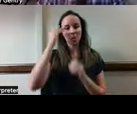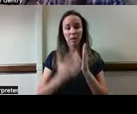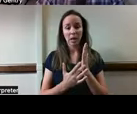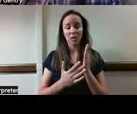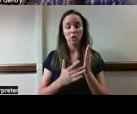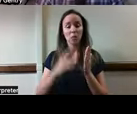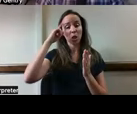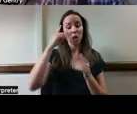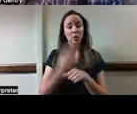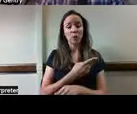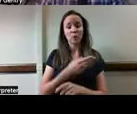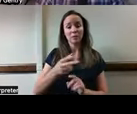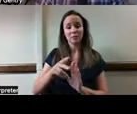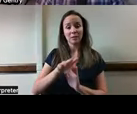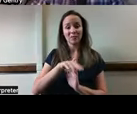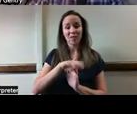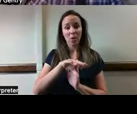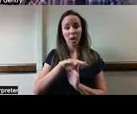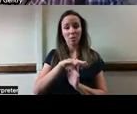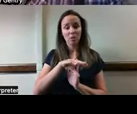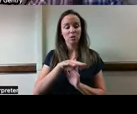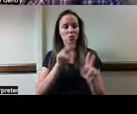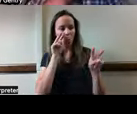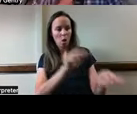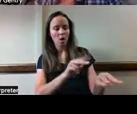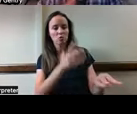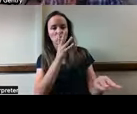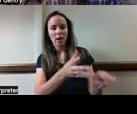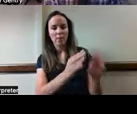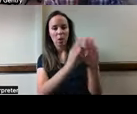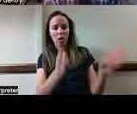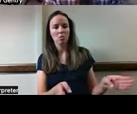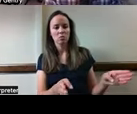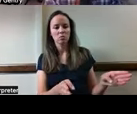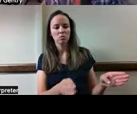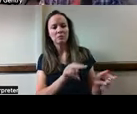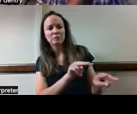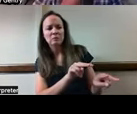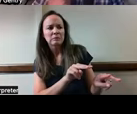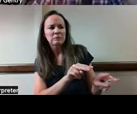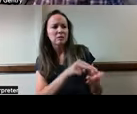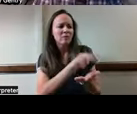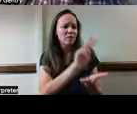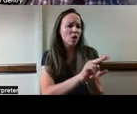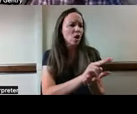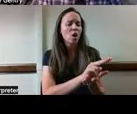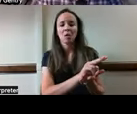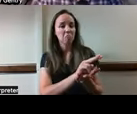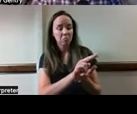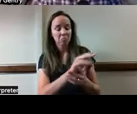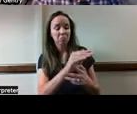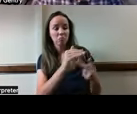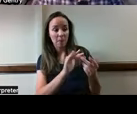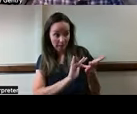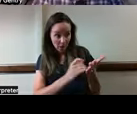video cameras to watch grandma at home and make sure that she didn't fall and that she took her medications on schedule.